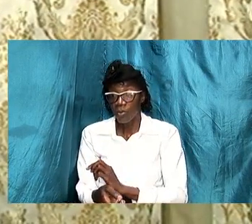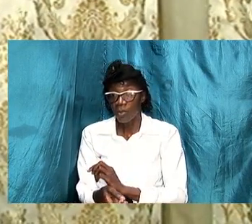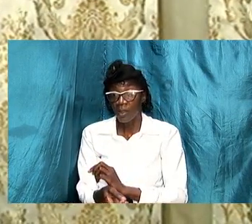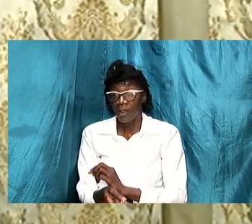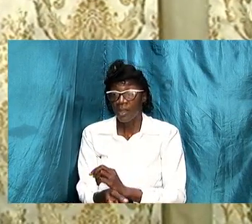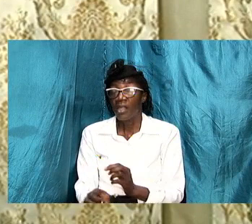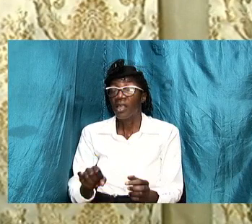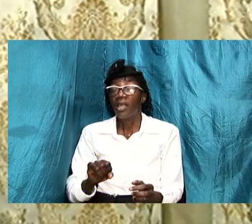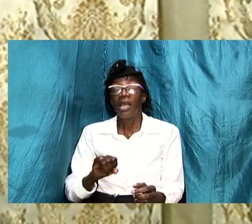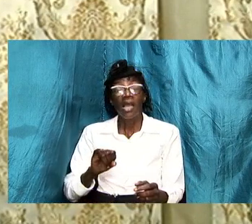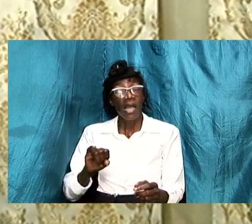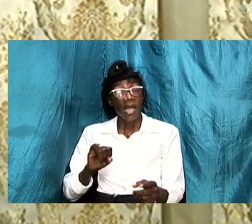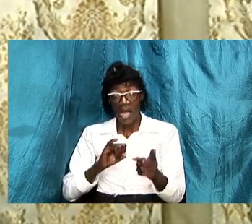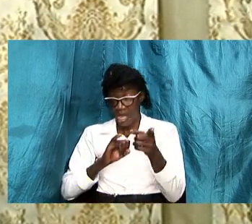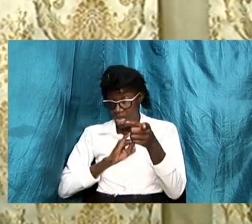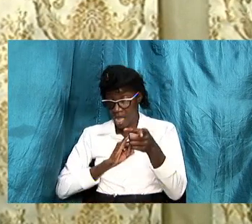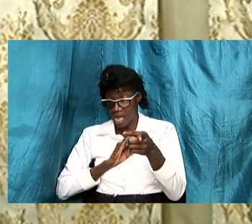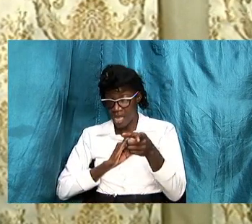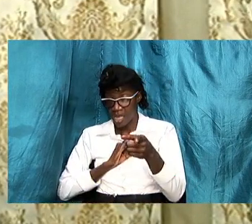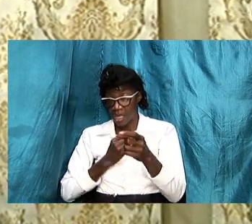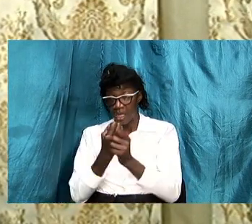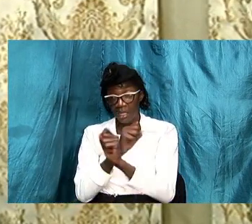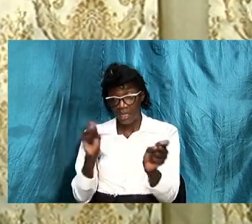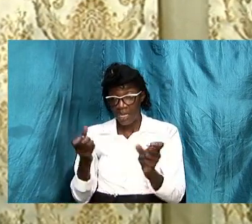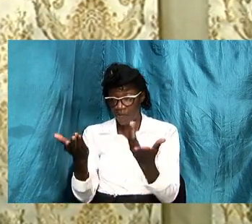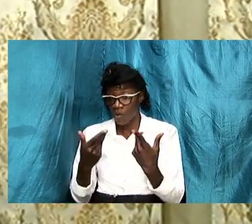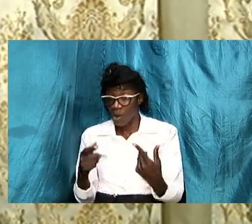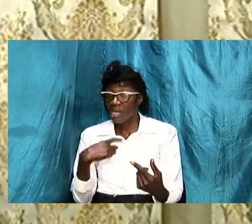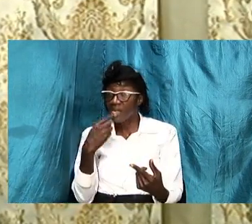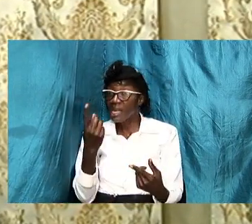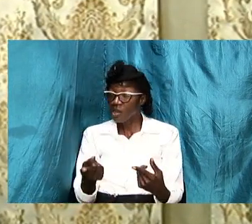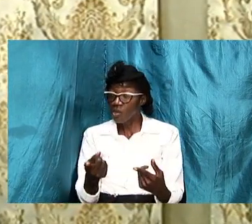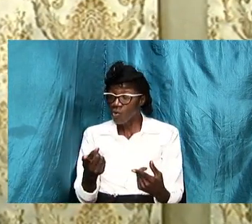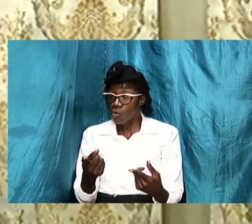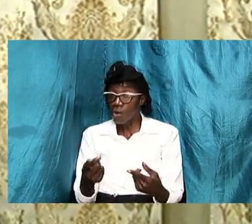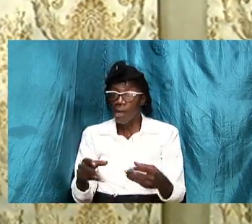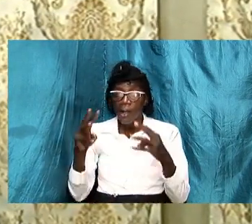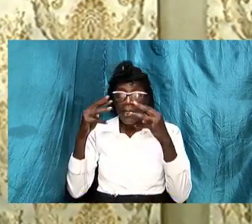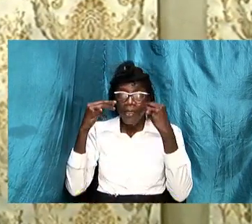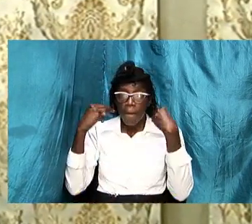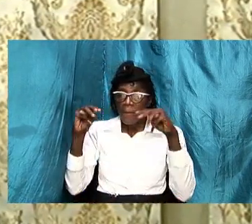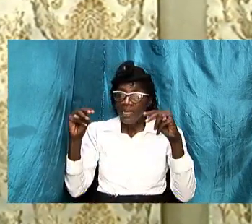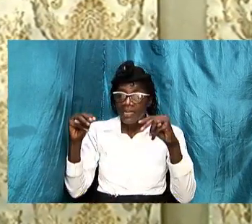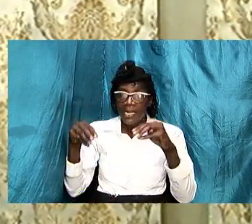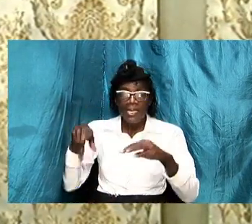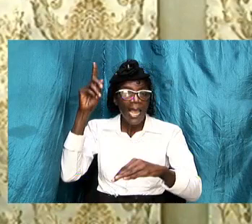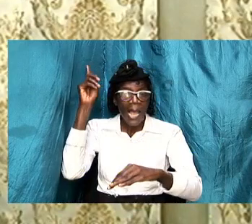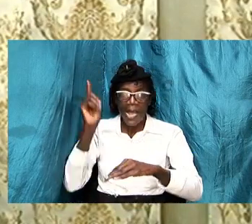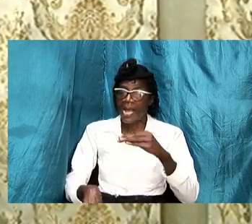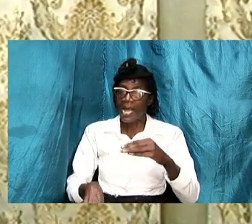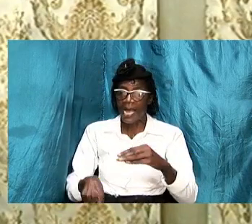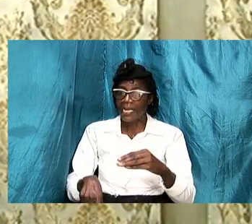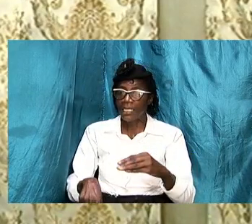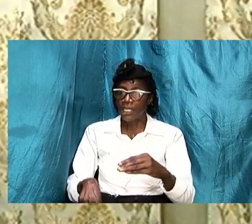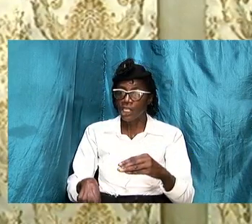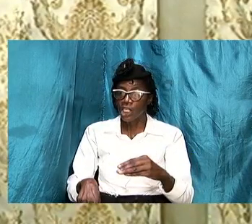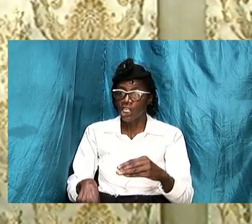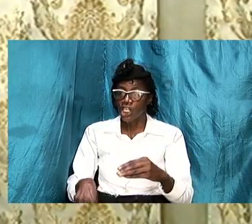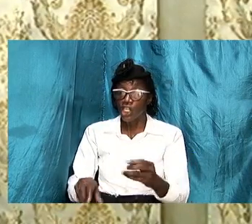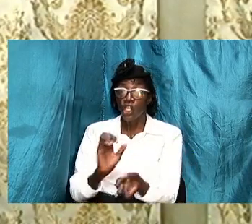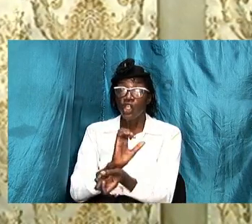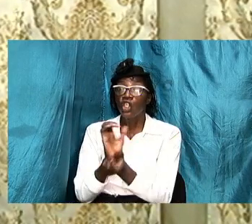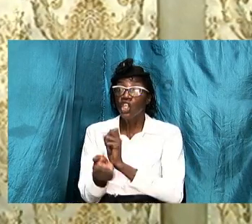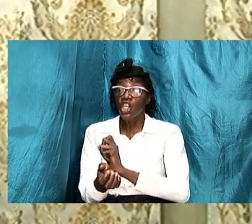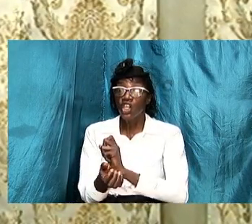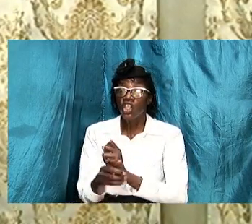safely want to tell you that the the message cannot change and it is the